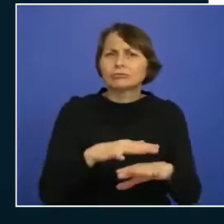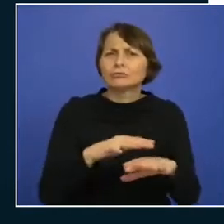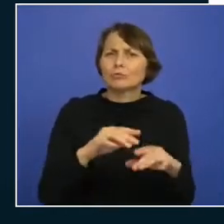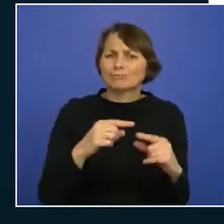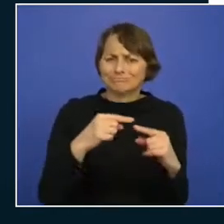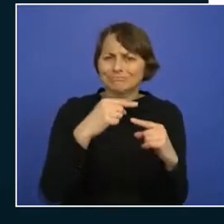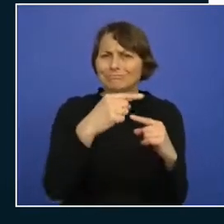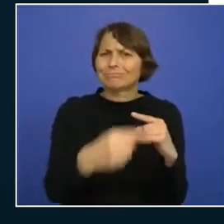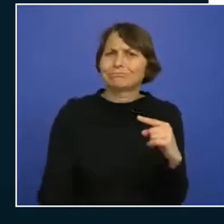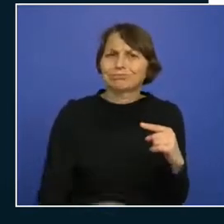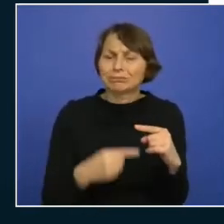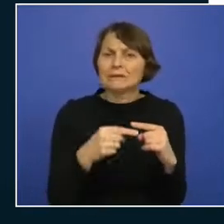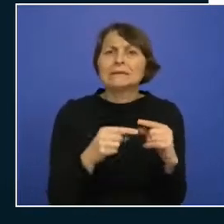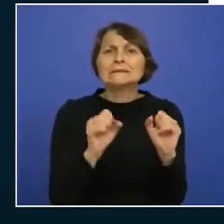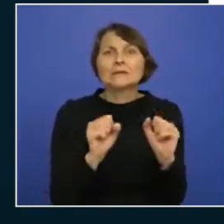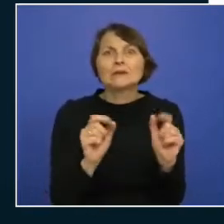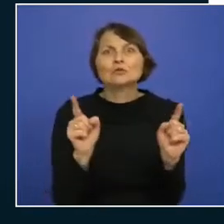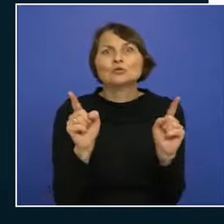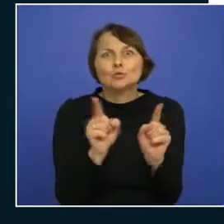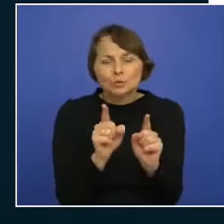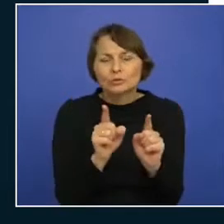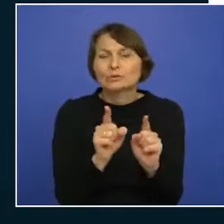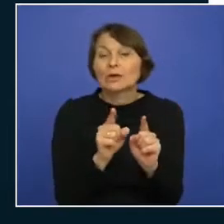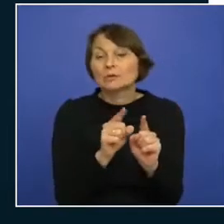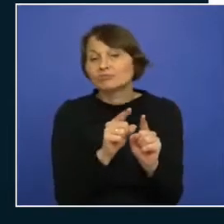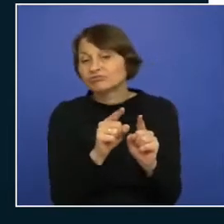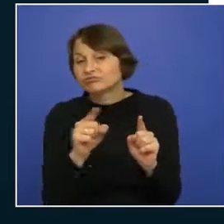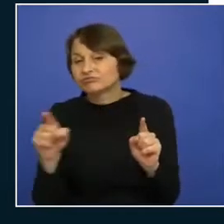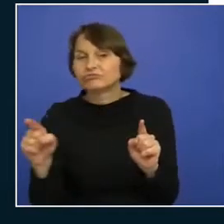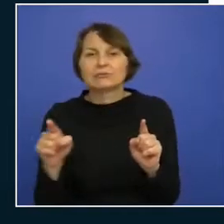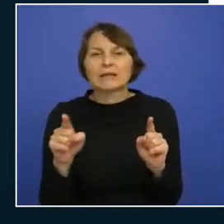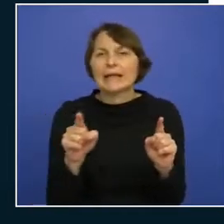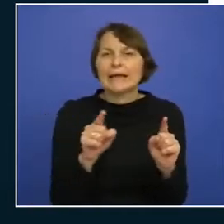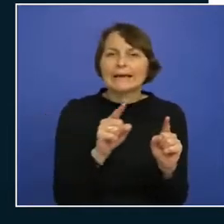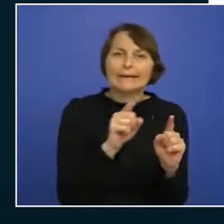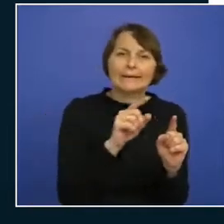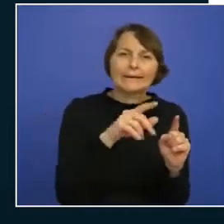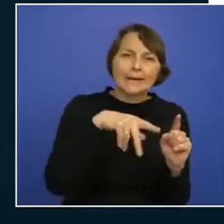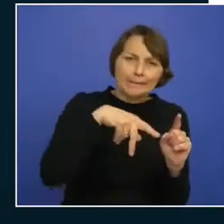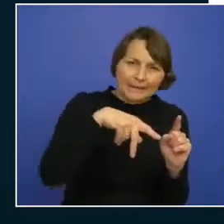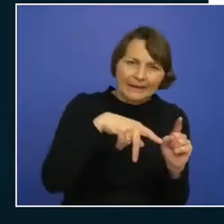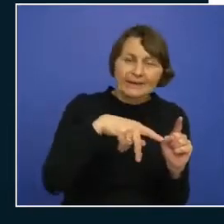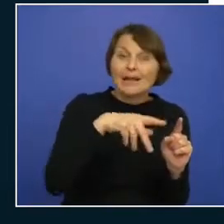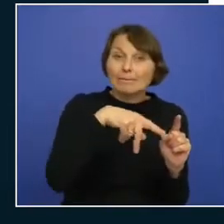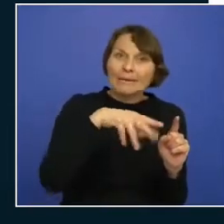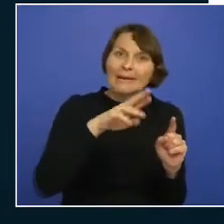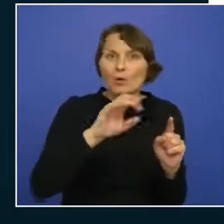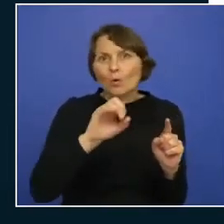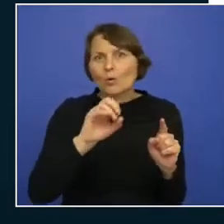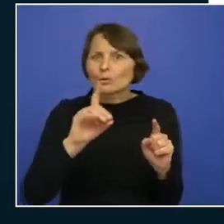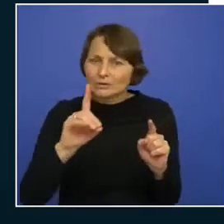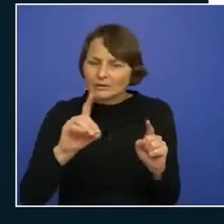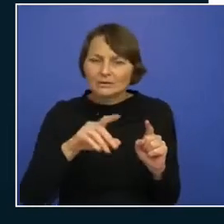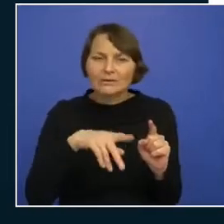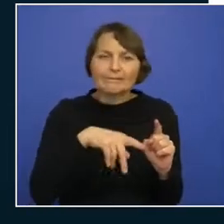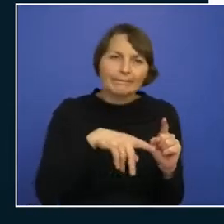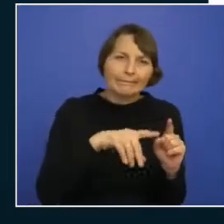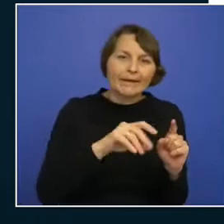to keep this as short as possible try to use letters for example P instead of production or D instead of dev